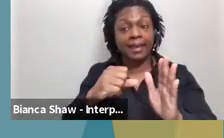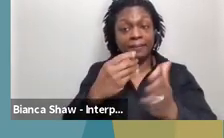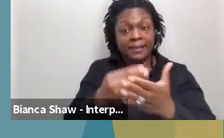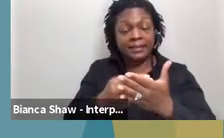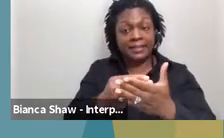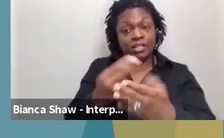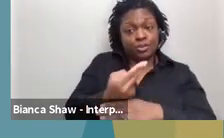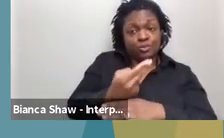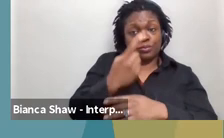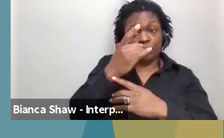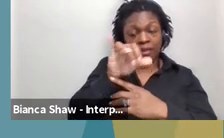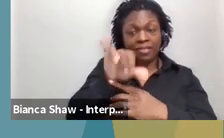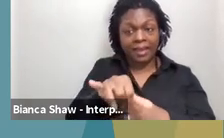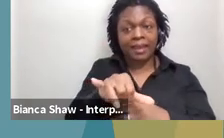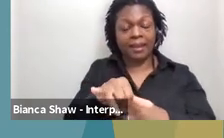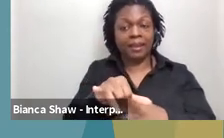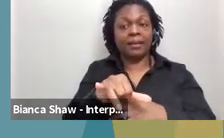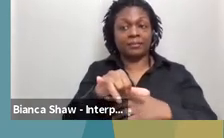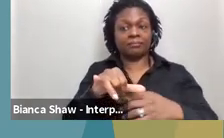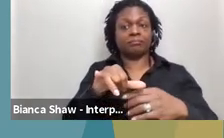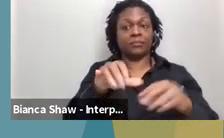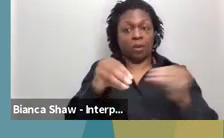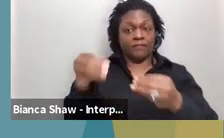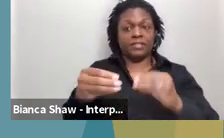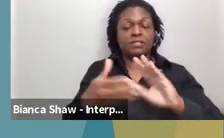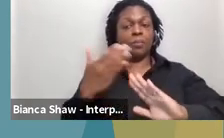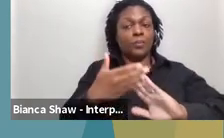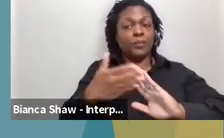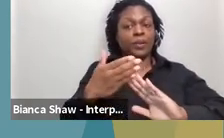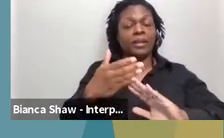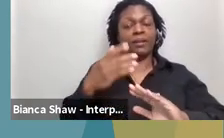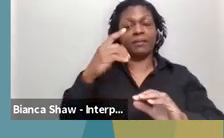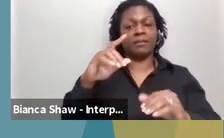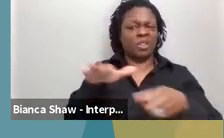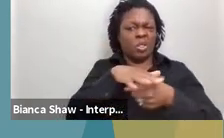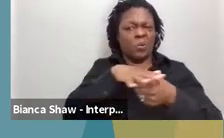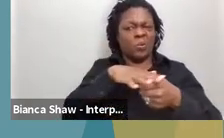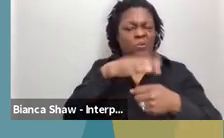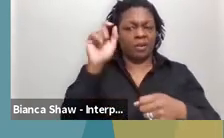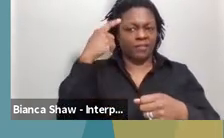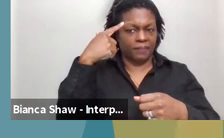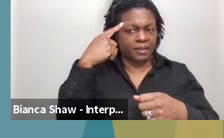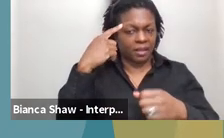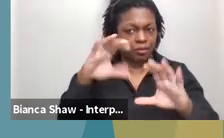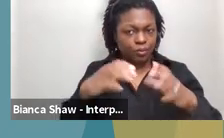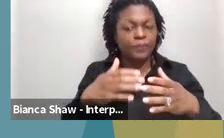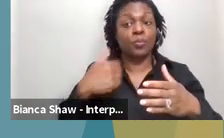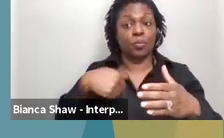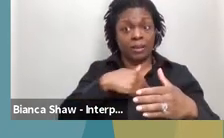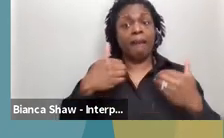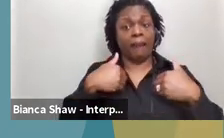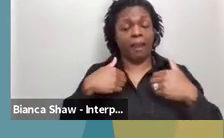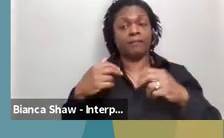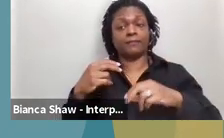that are operated through our local governing entities. We do have, uh, oversight of intermediate